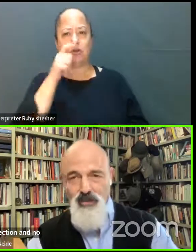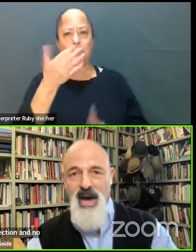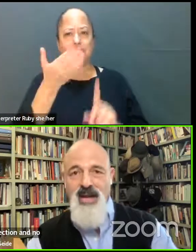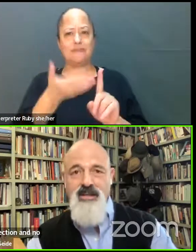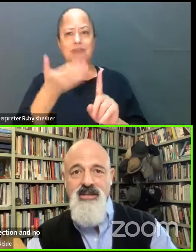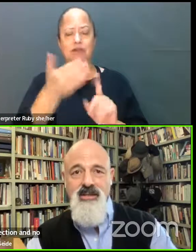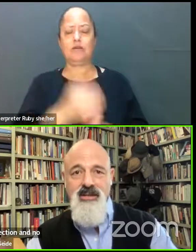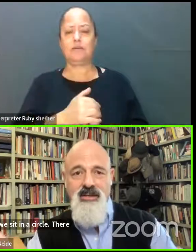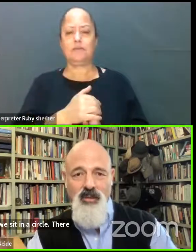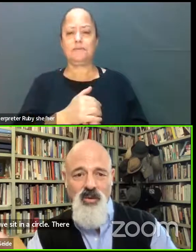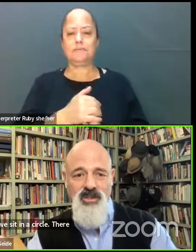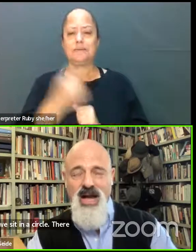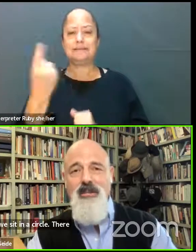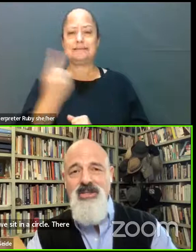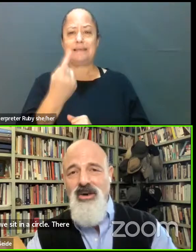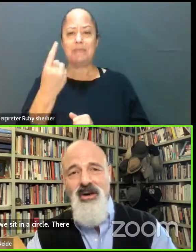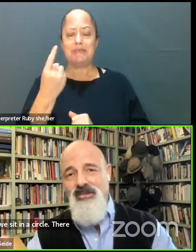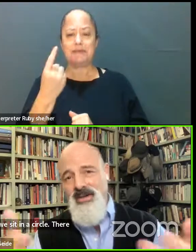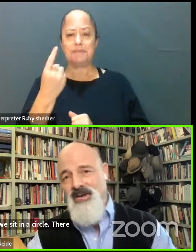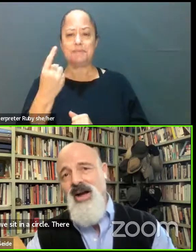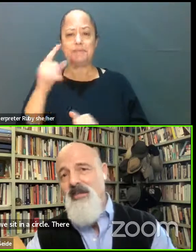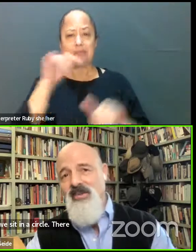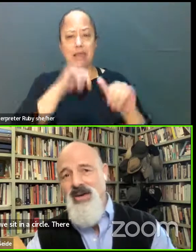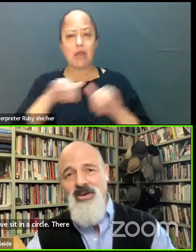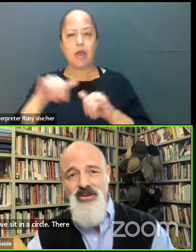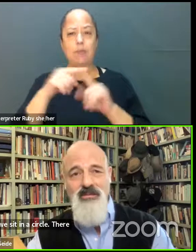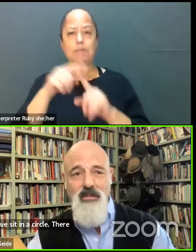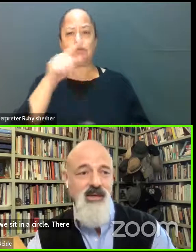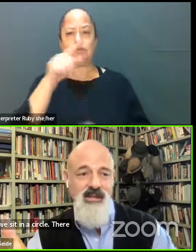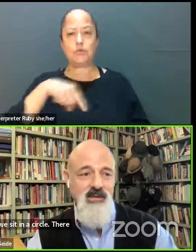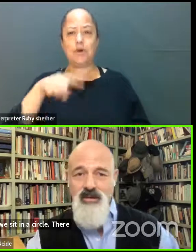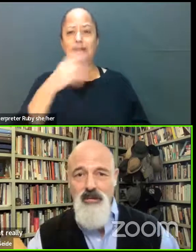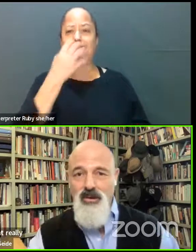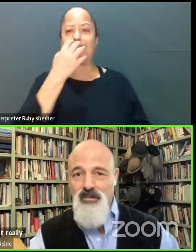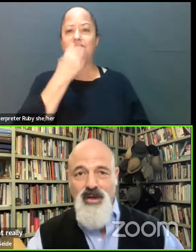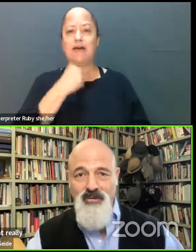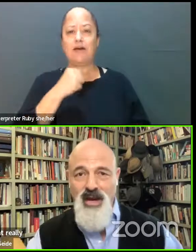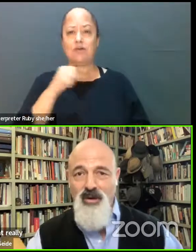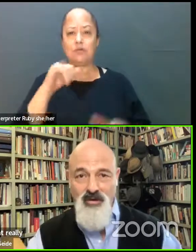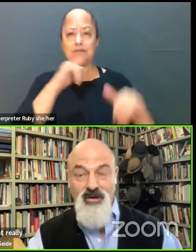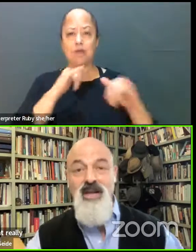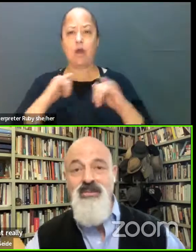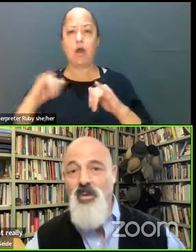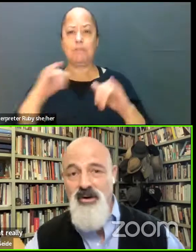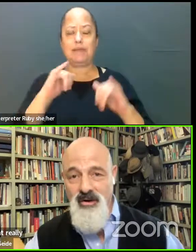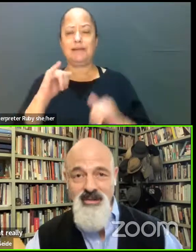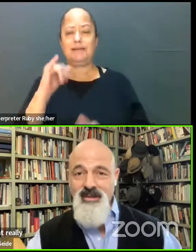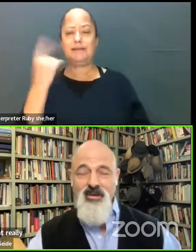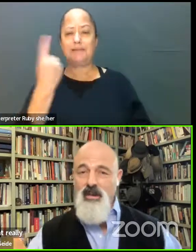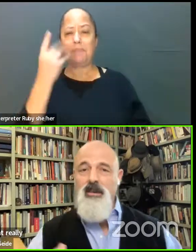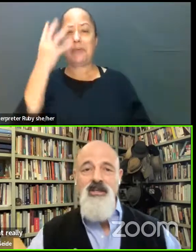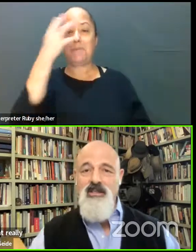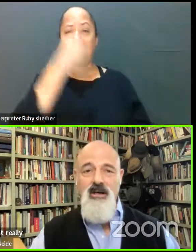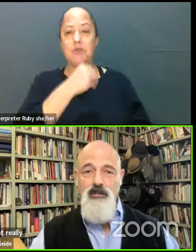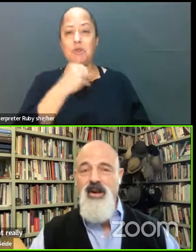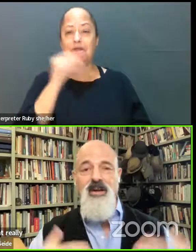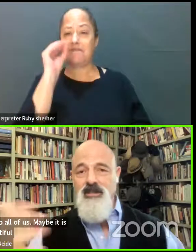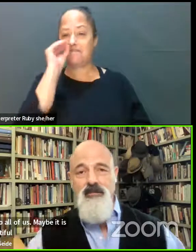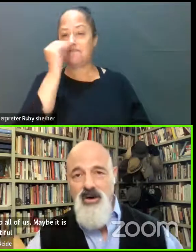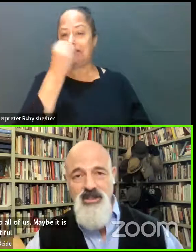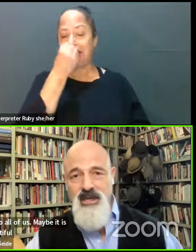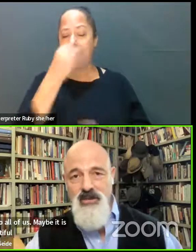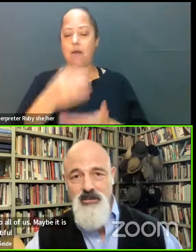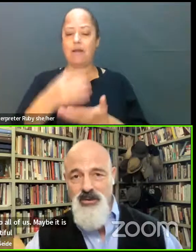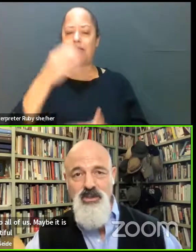embodies that which is common to all of us, our common values. Maybe it's something beautiful like a flower or a glass of water or maybe it's the